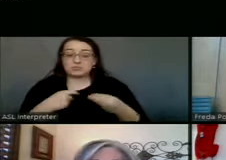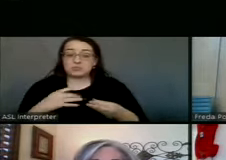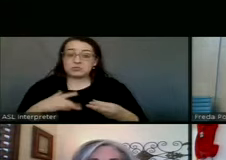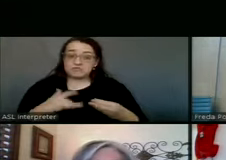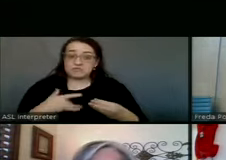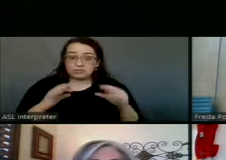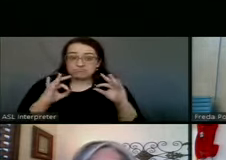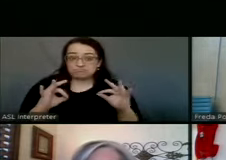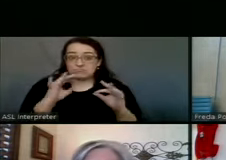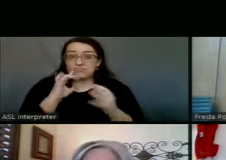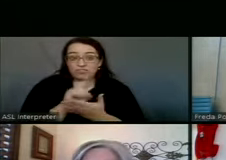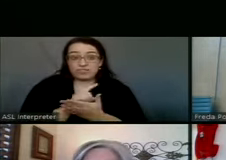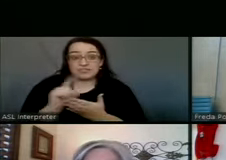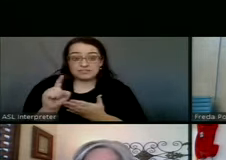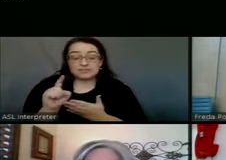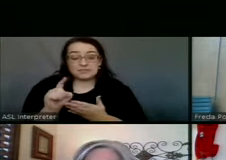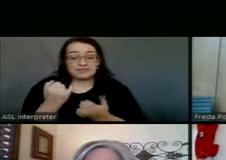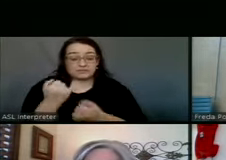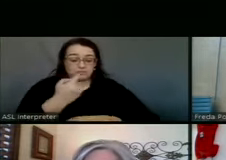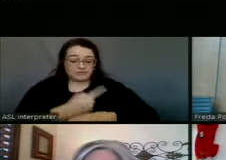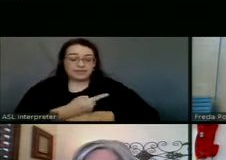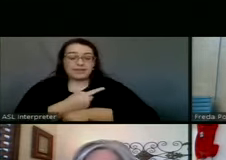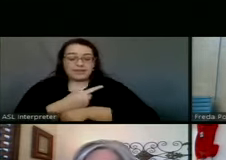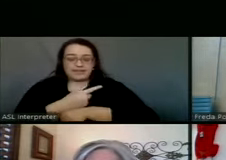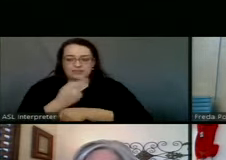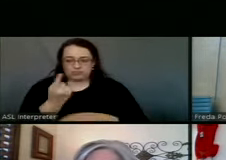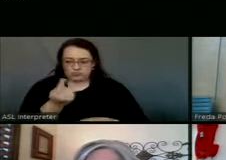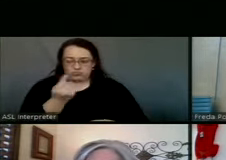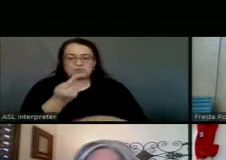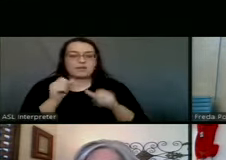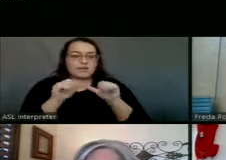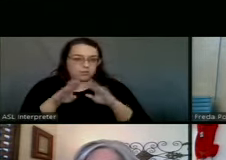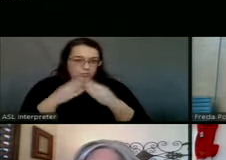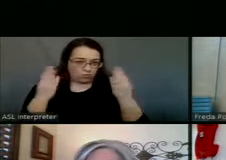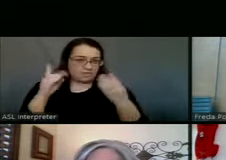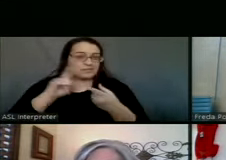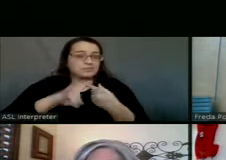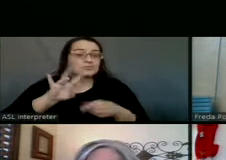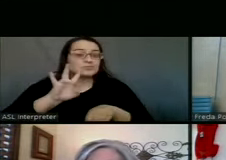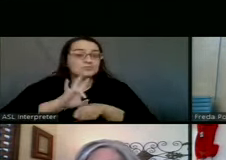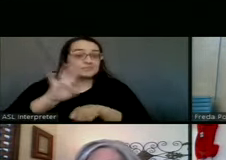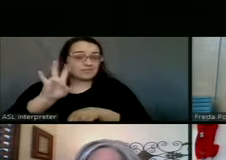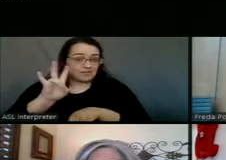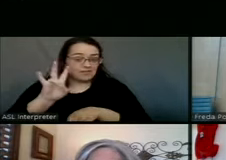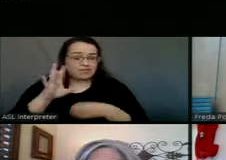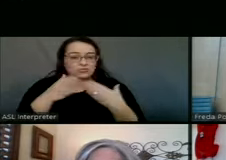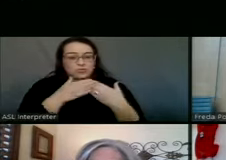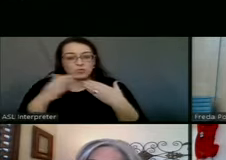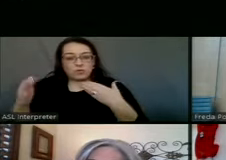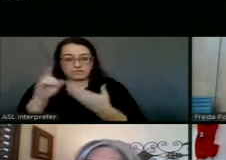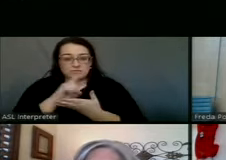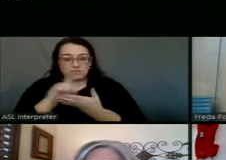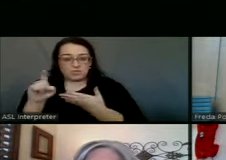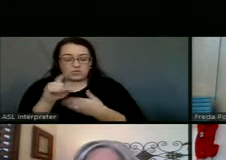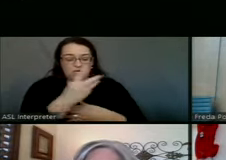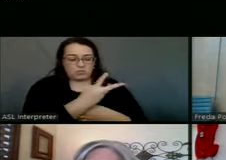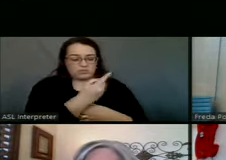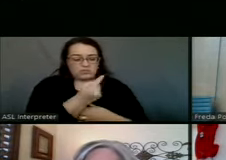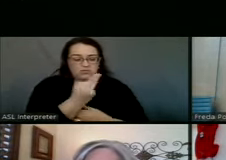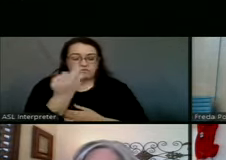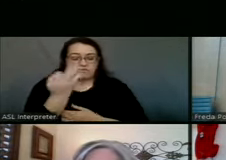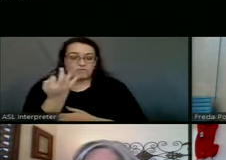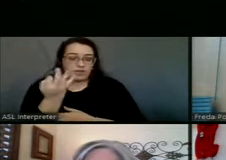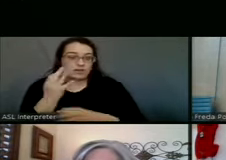this week. We, so today, Tuesday will be open until seven. And then the rest of the week, Wednesday, Thursday,